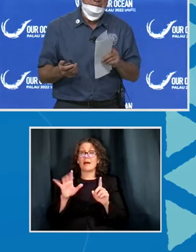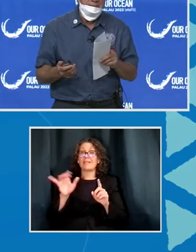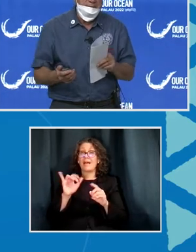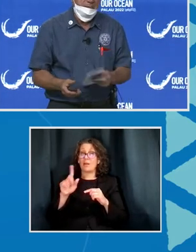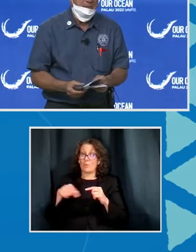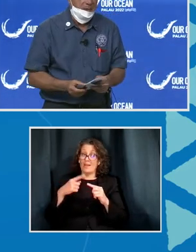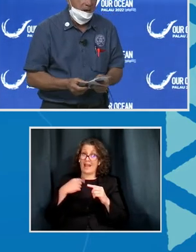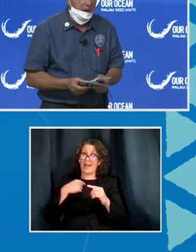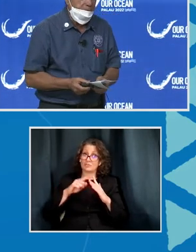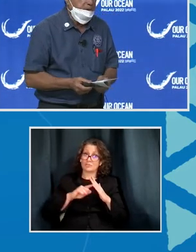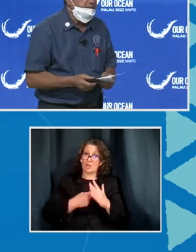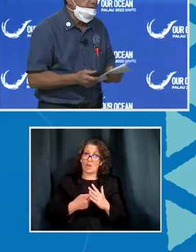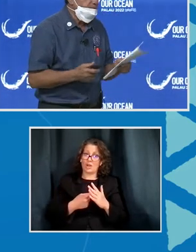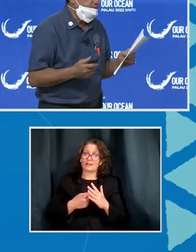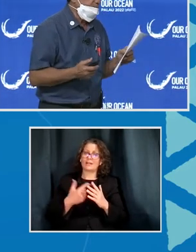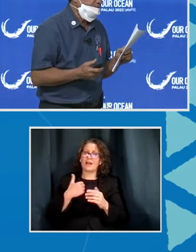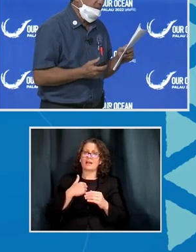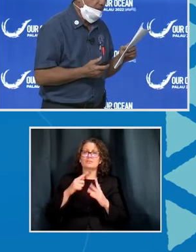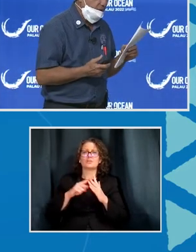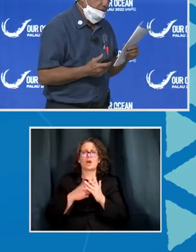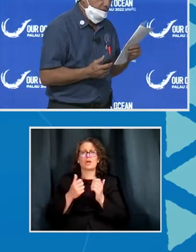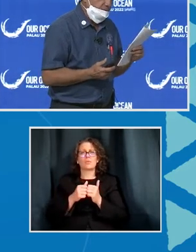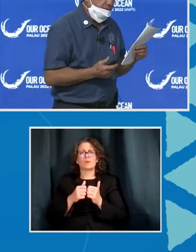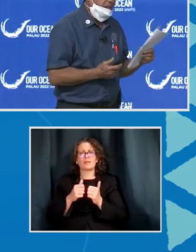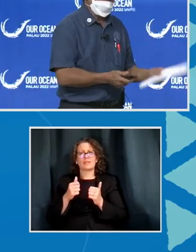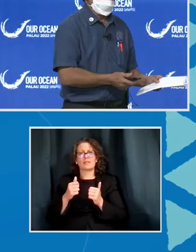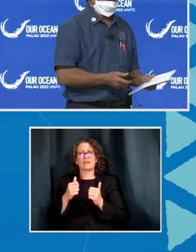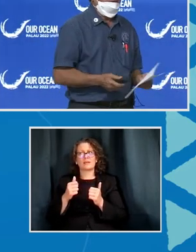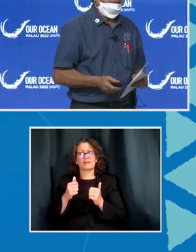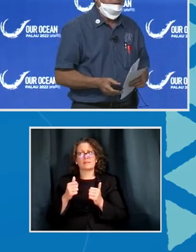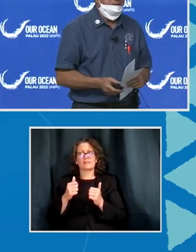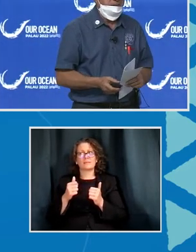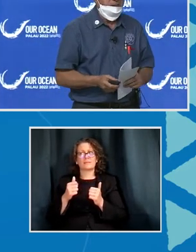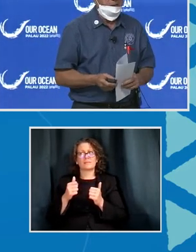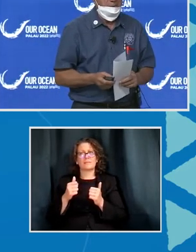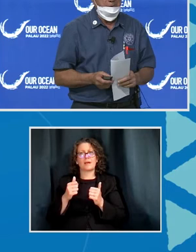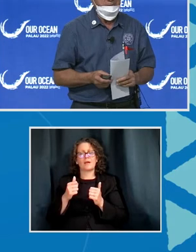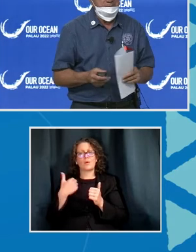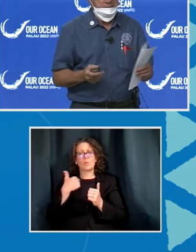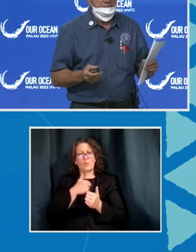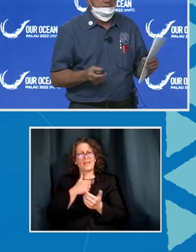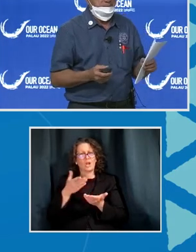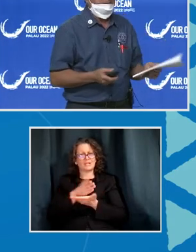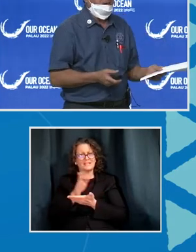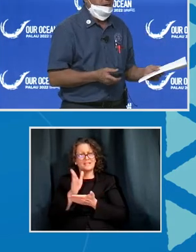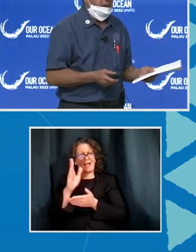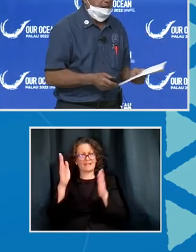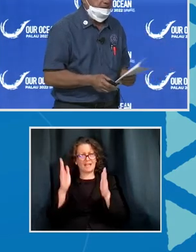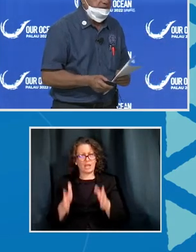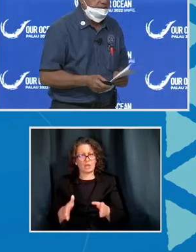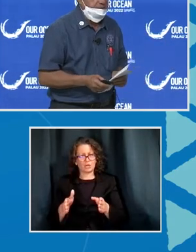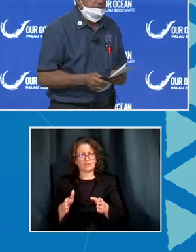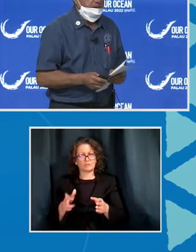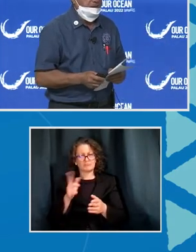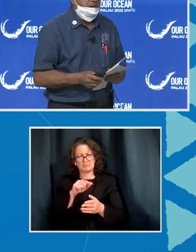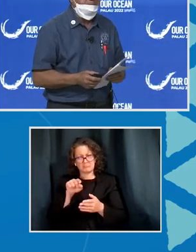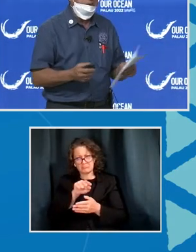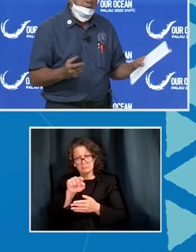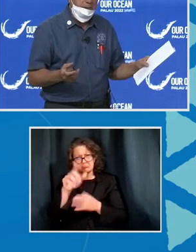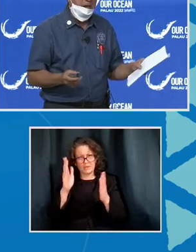our being navigators in our own islands